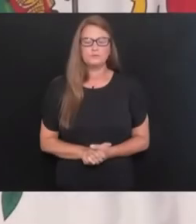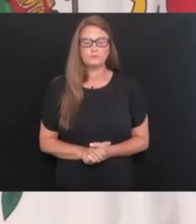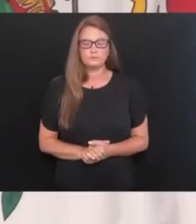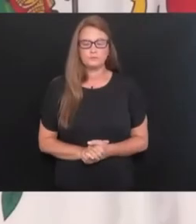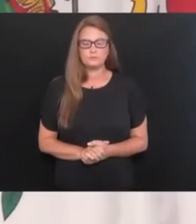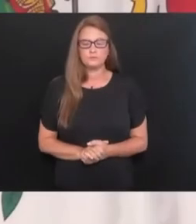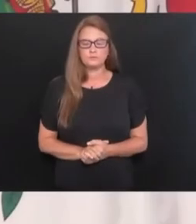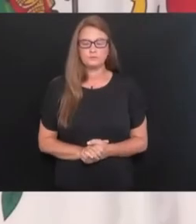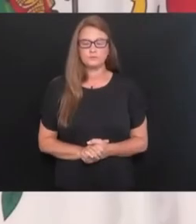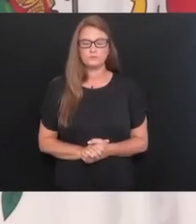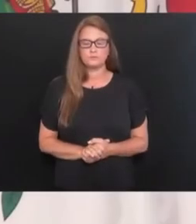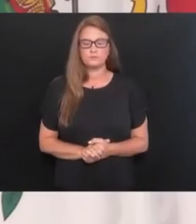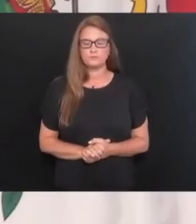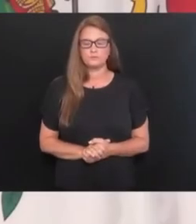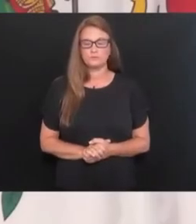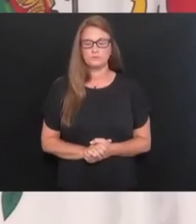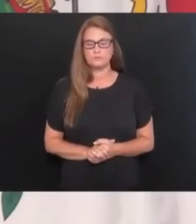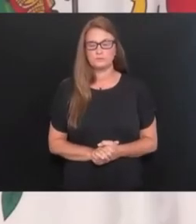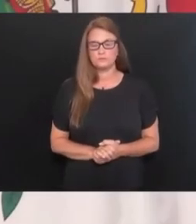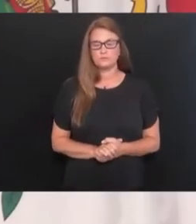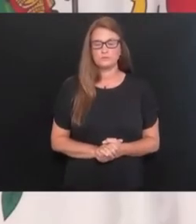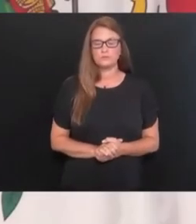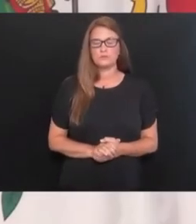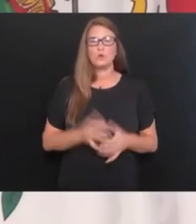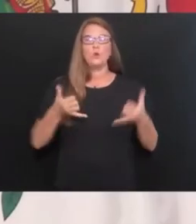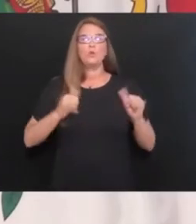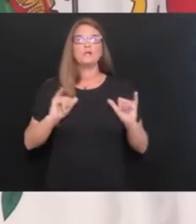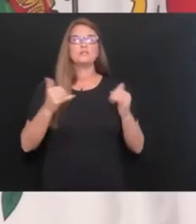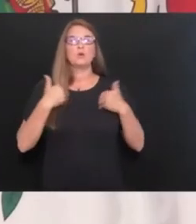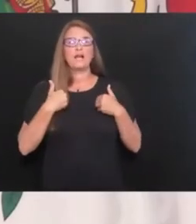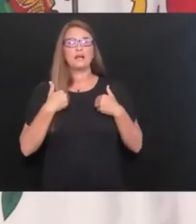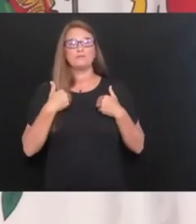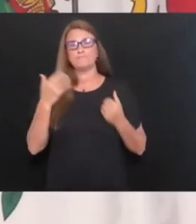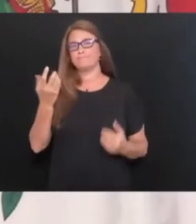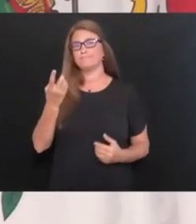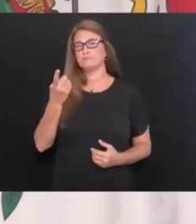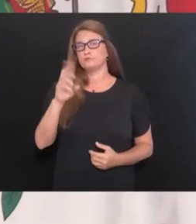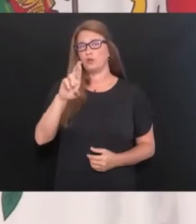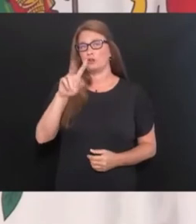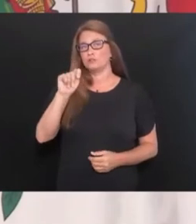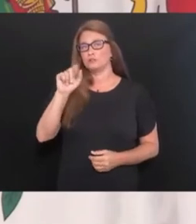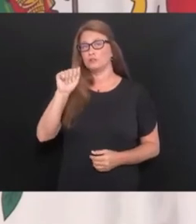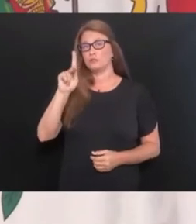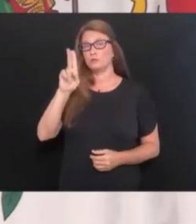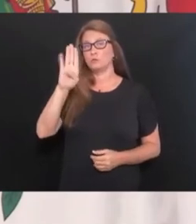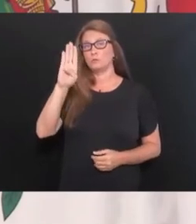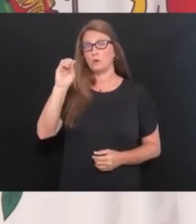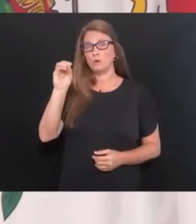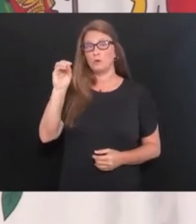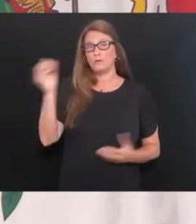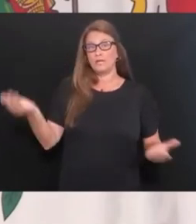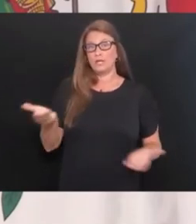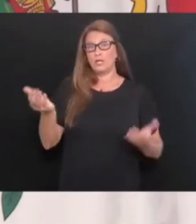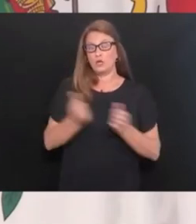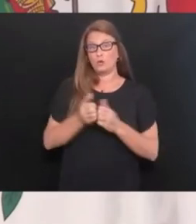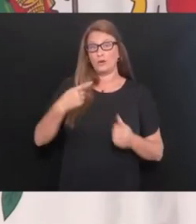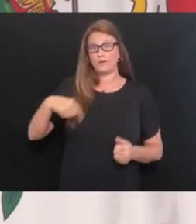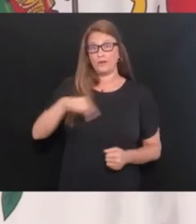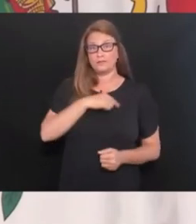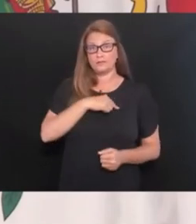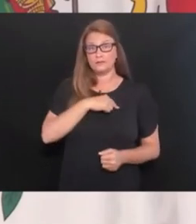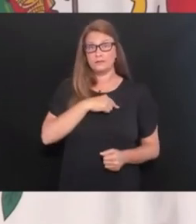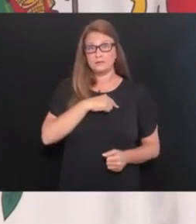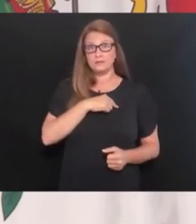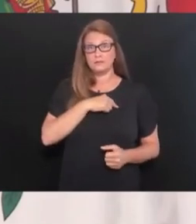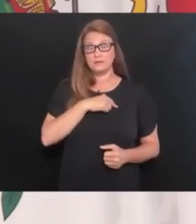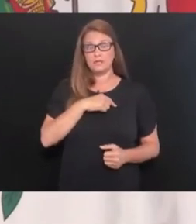We've still got a real resource with us and, uh, Dr. Takubo and, uh, but, but if Dr. Takubo